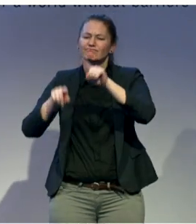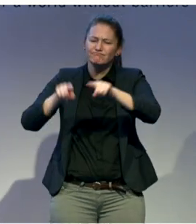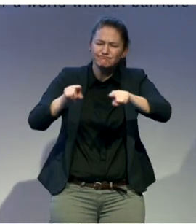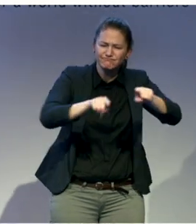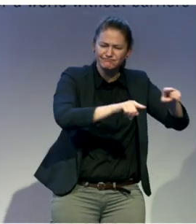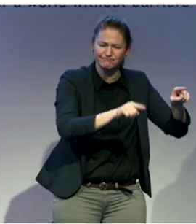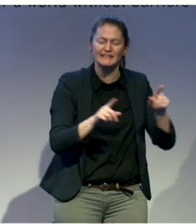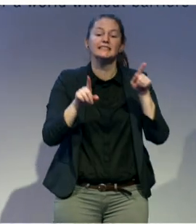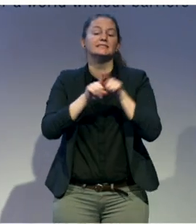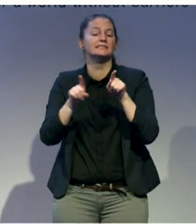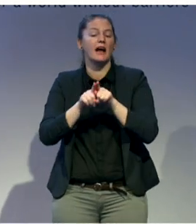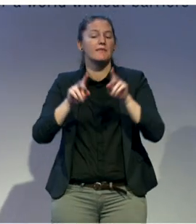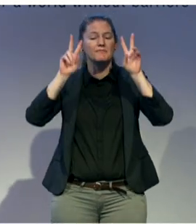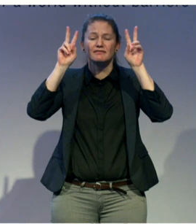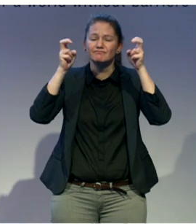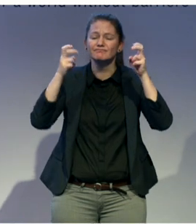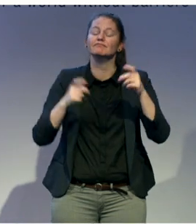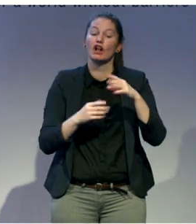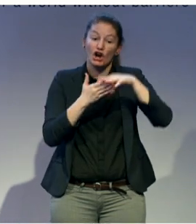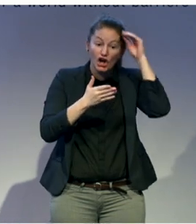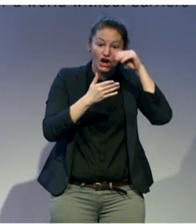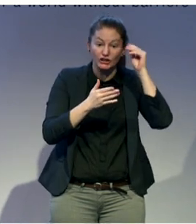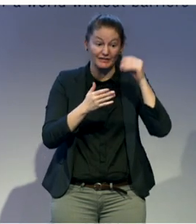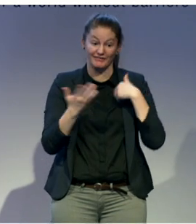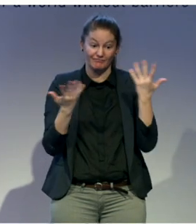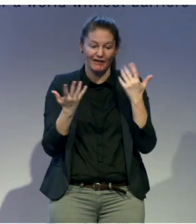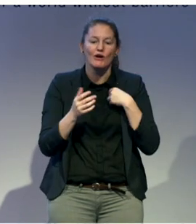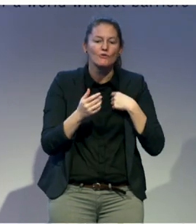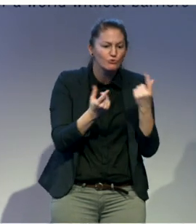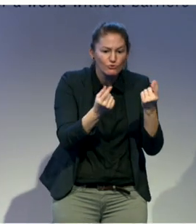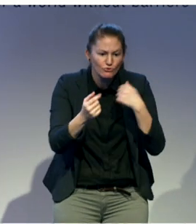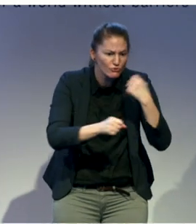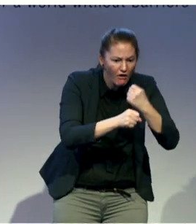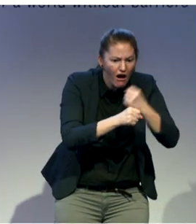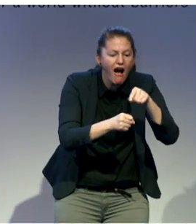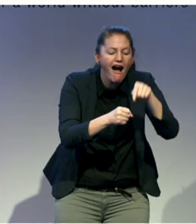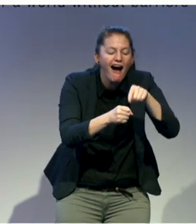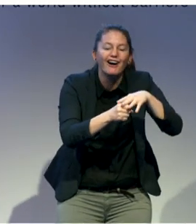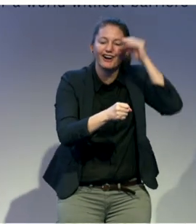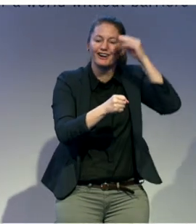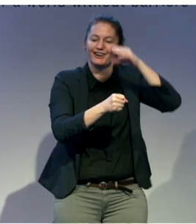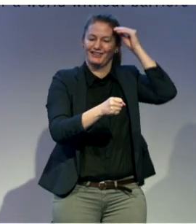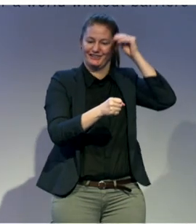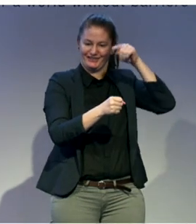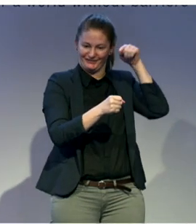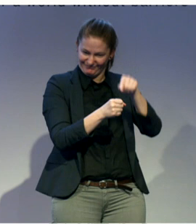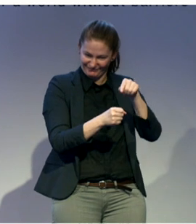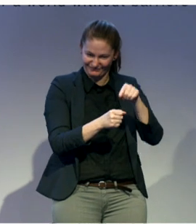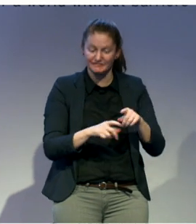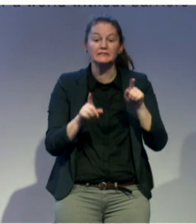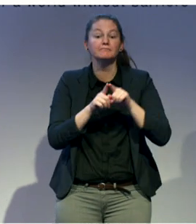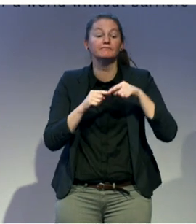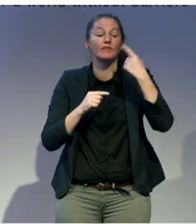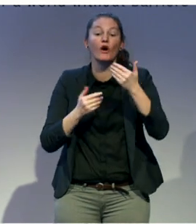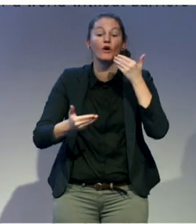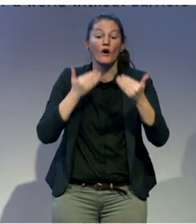myself and my colleague Lorraine, who is here with me today, to come to the conference and listen to everybody else. We